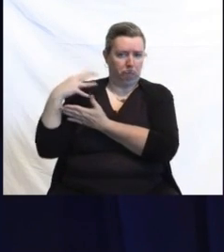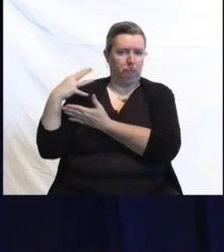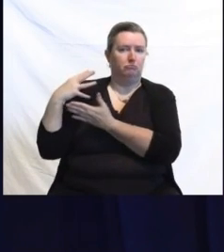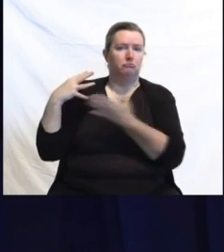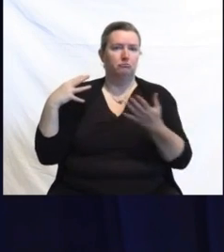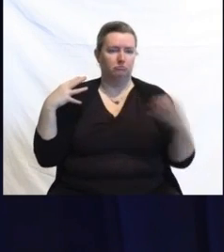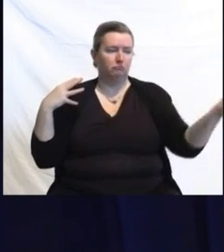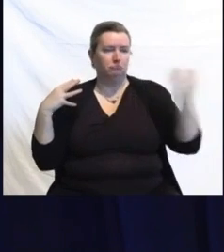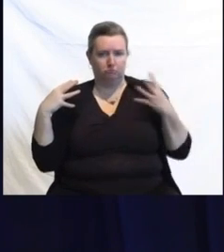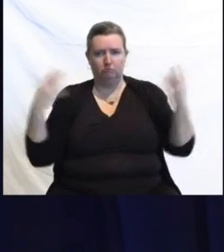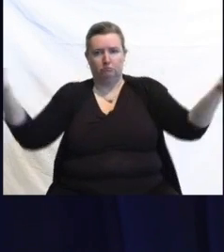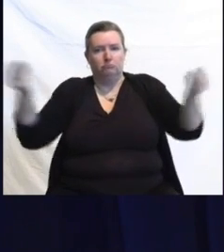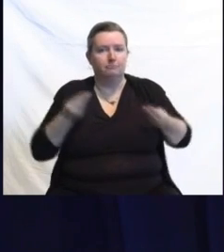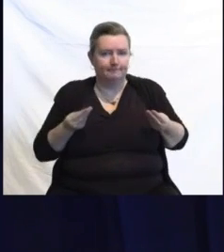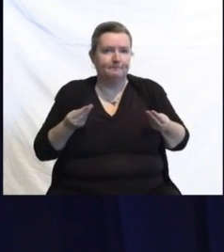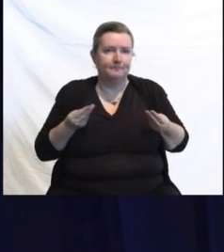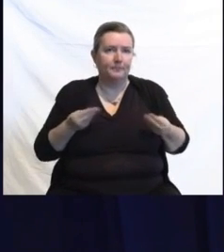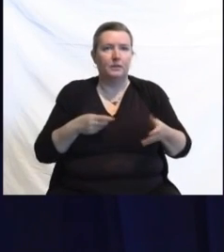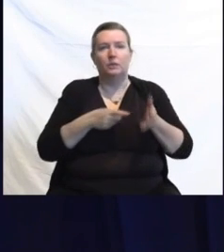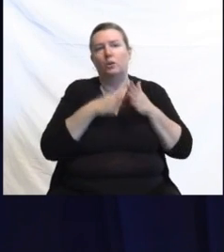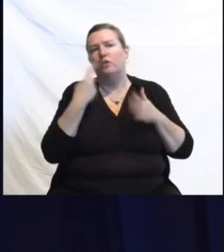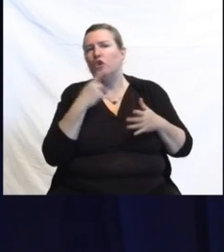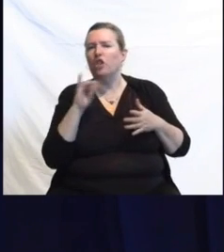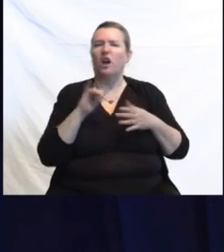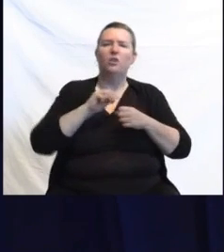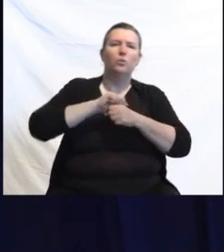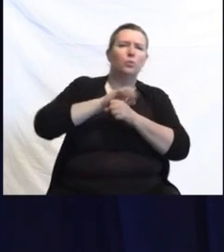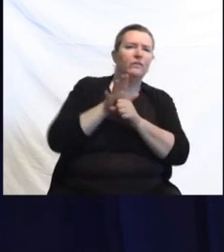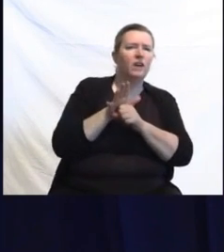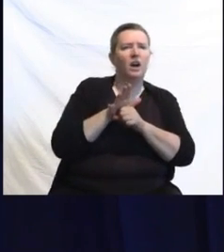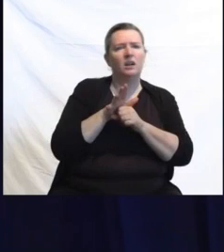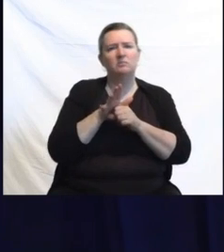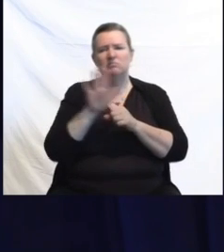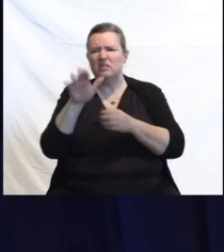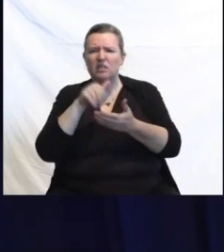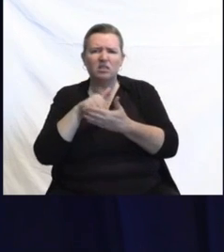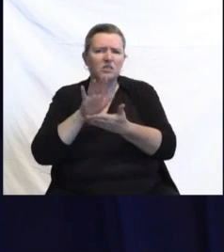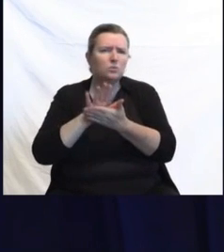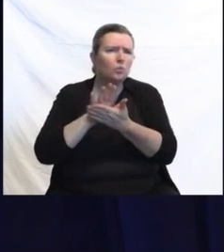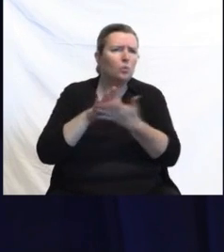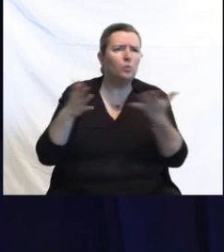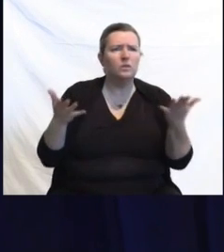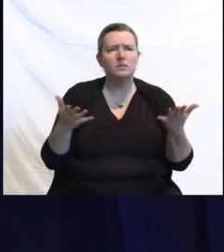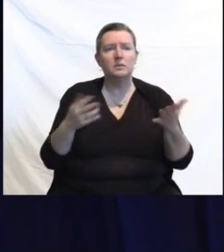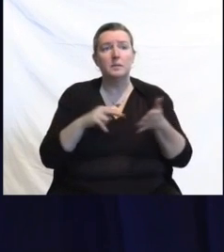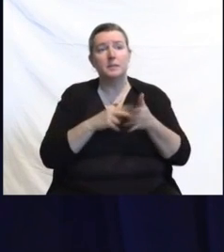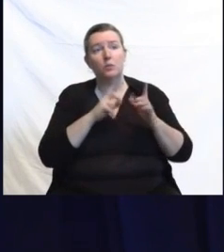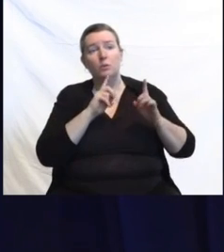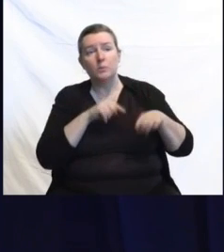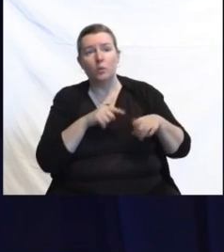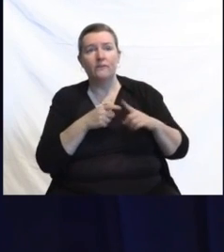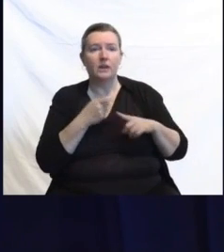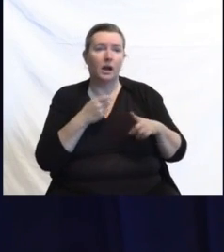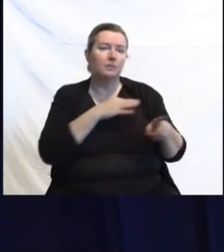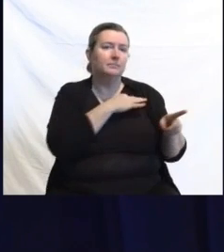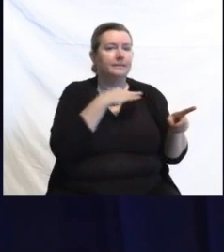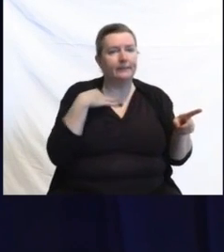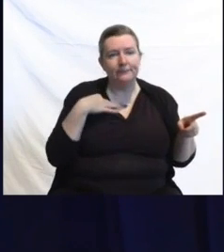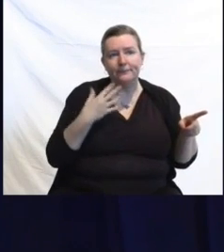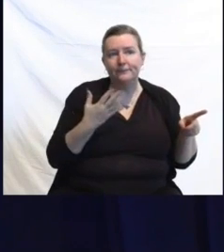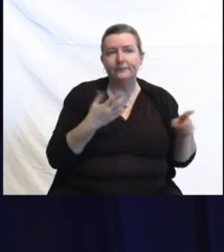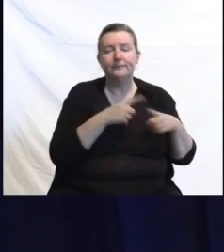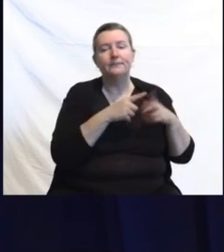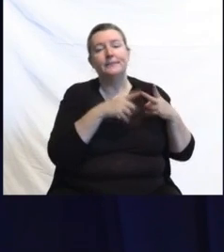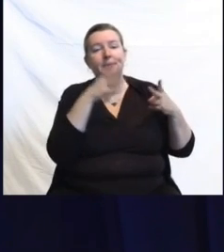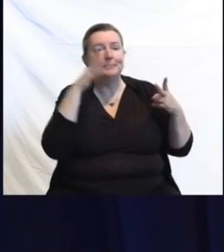activity in these settings based on reports from staff, parents, and test results from testing conducted by the schools.